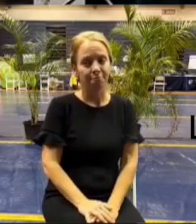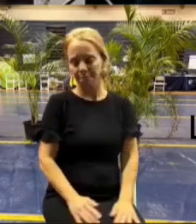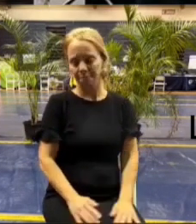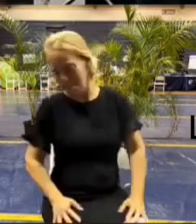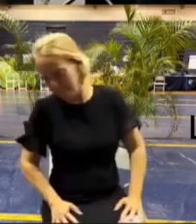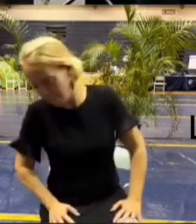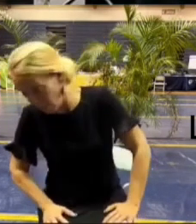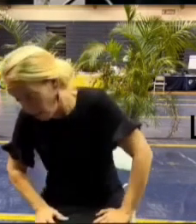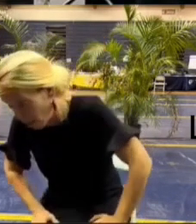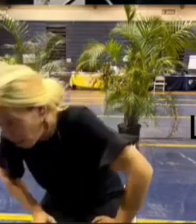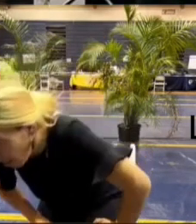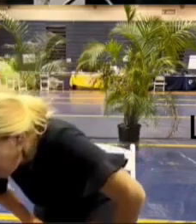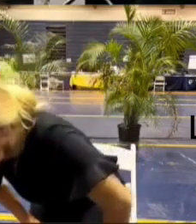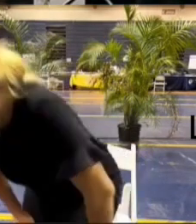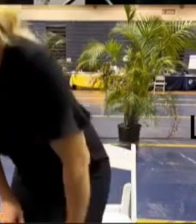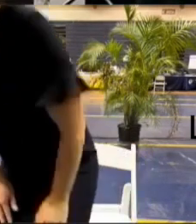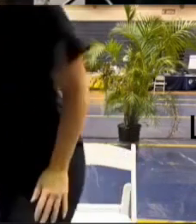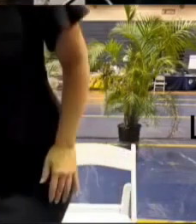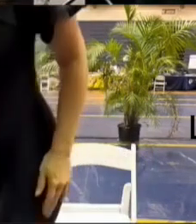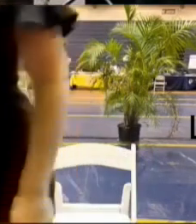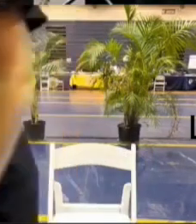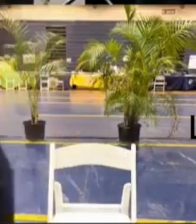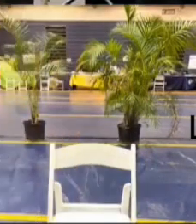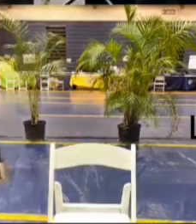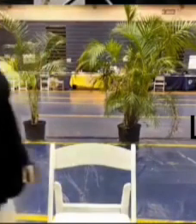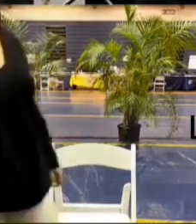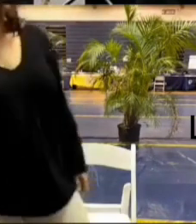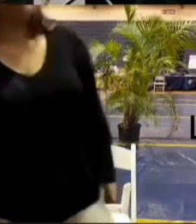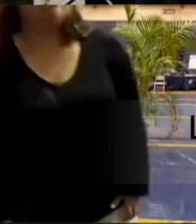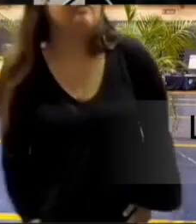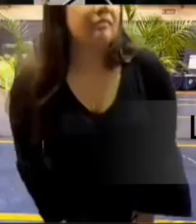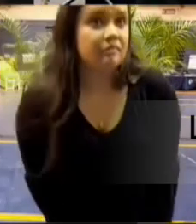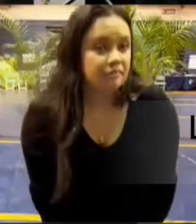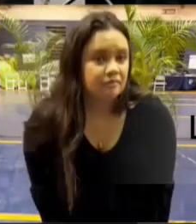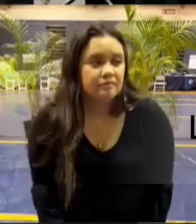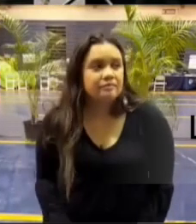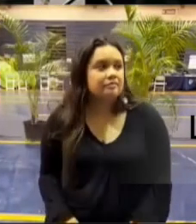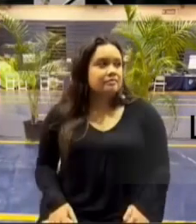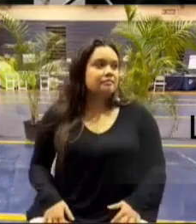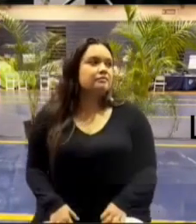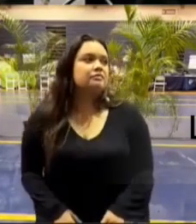with okay we'll open it up here thank you john anyone else